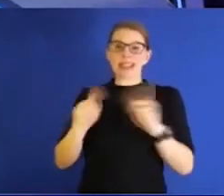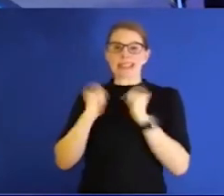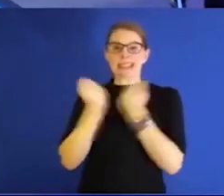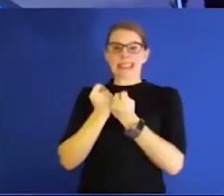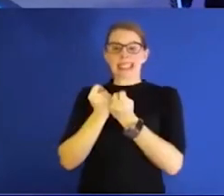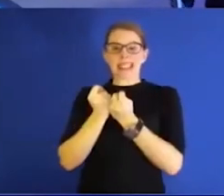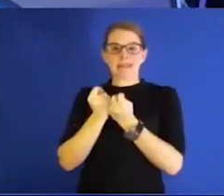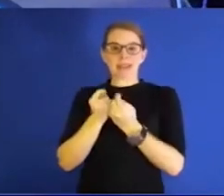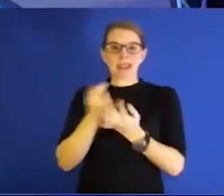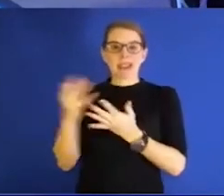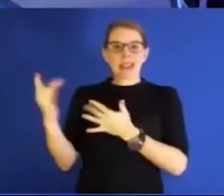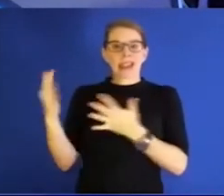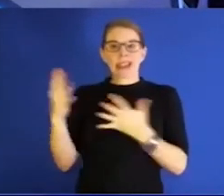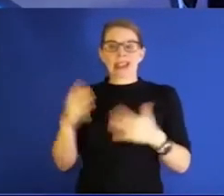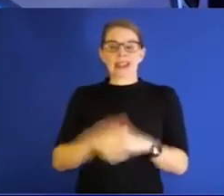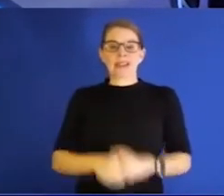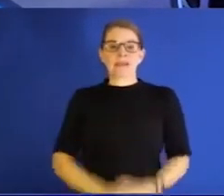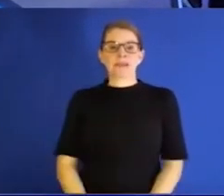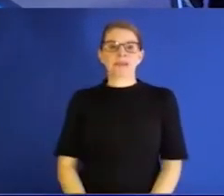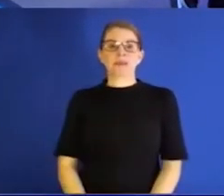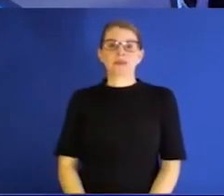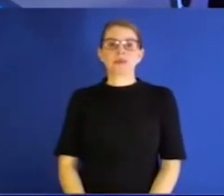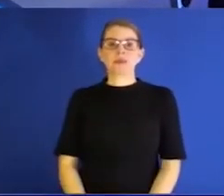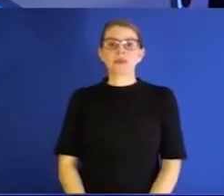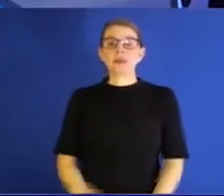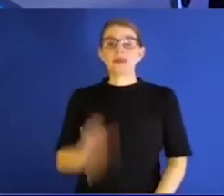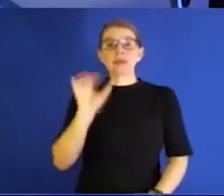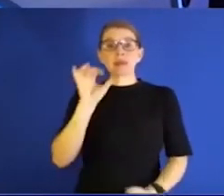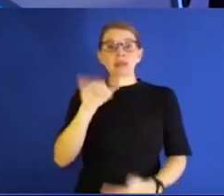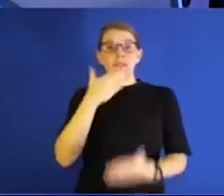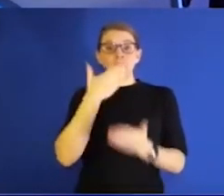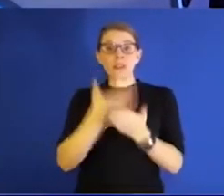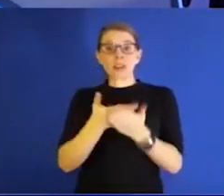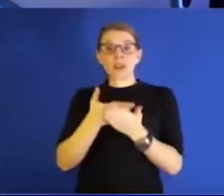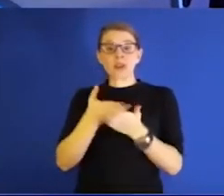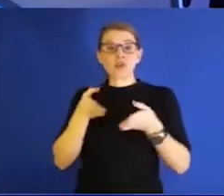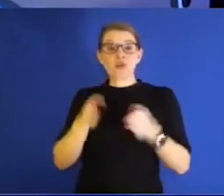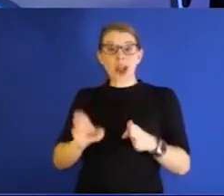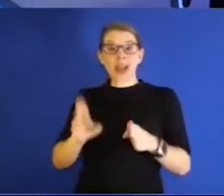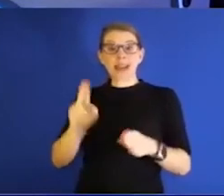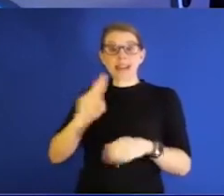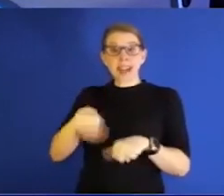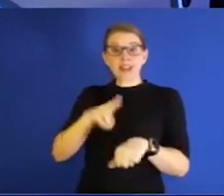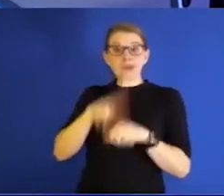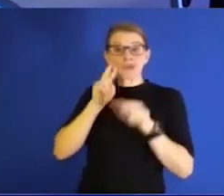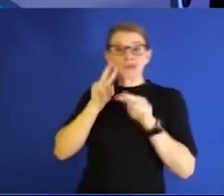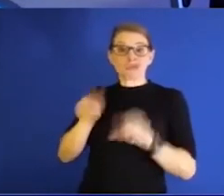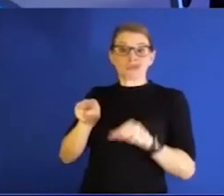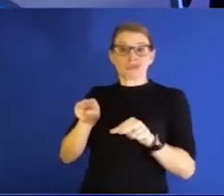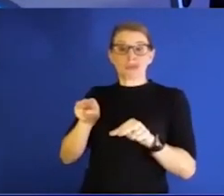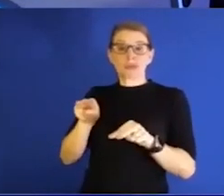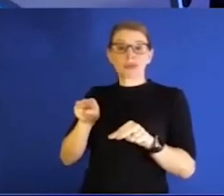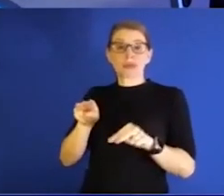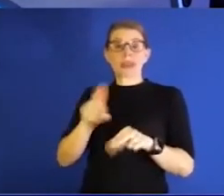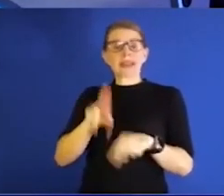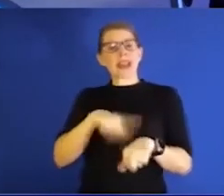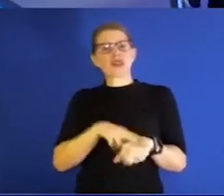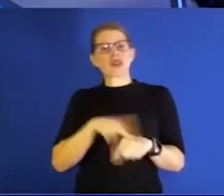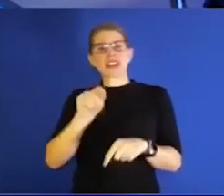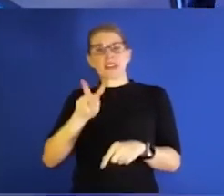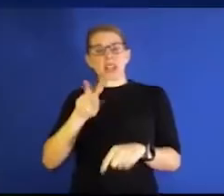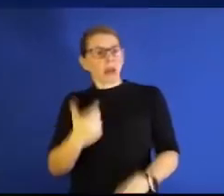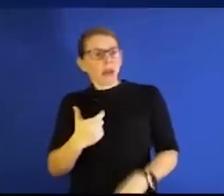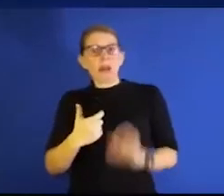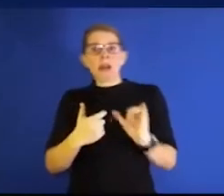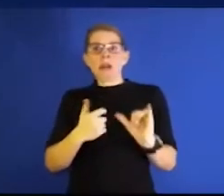teams go play Kentucky again. But that was a good way to be on the national spotlight. It was. I like that. It was. And when you do see them on national TV and you see everybody following the mandate and